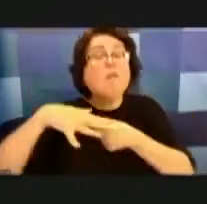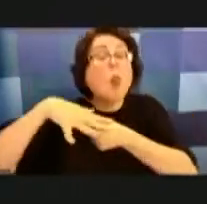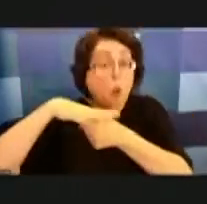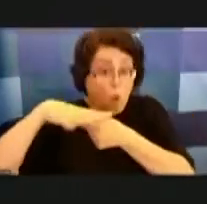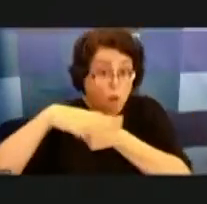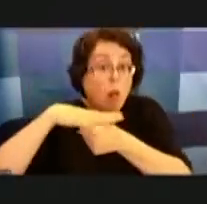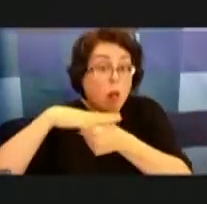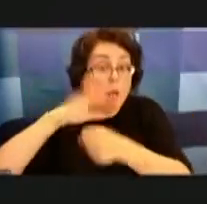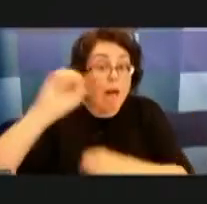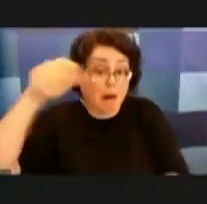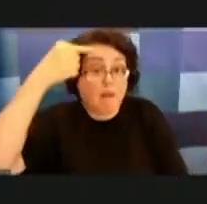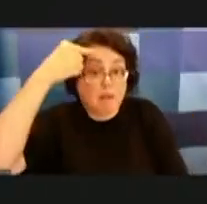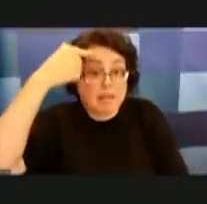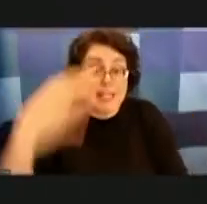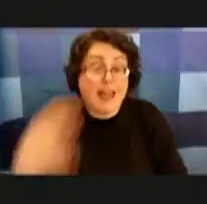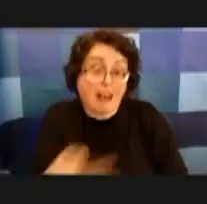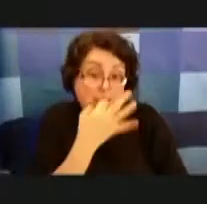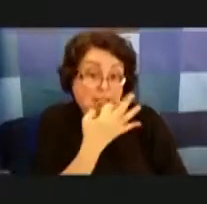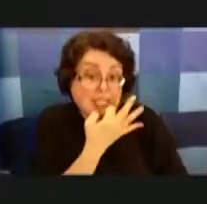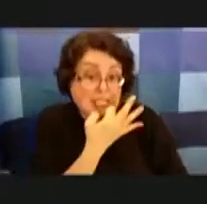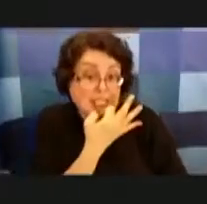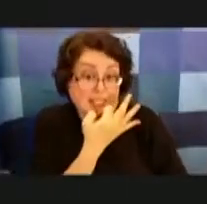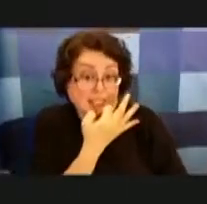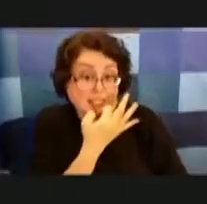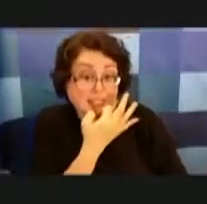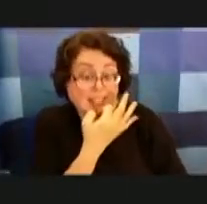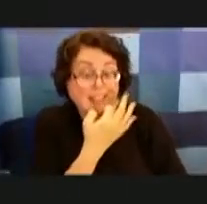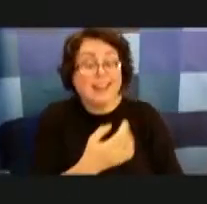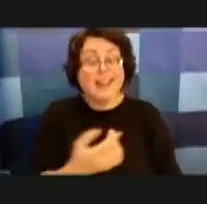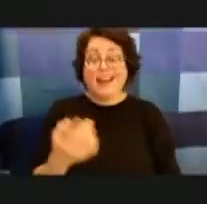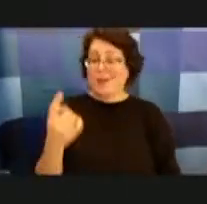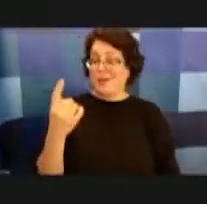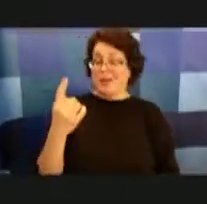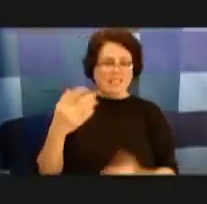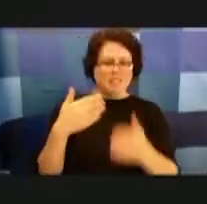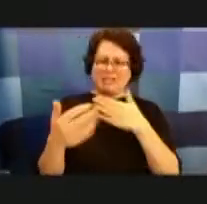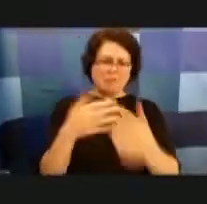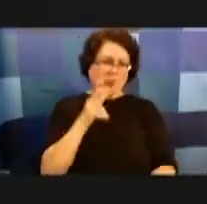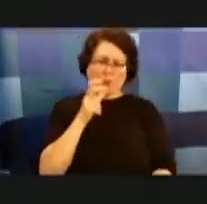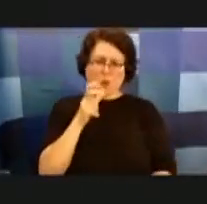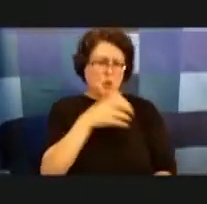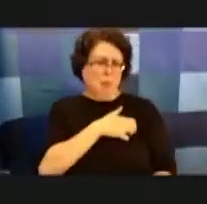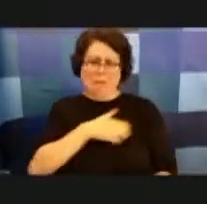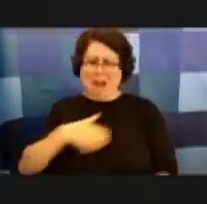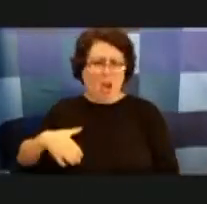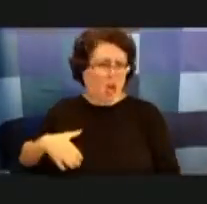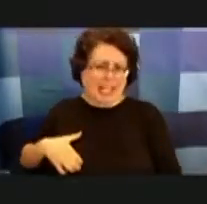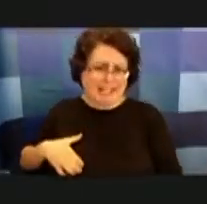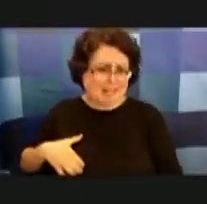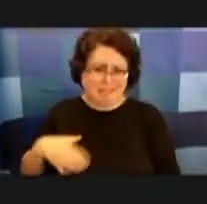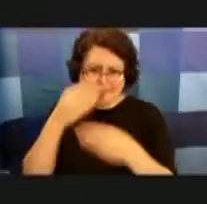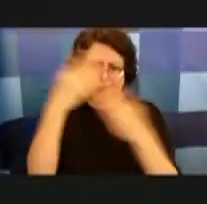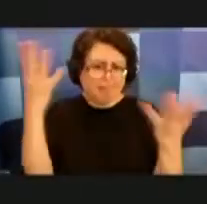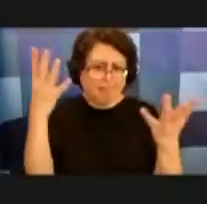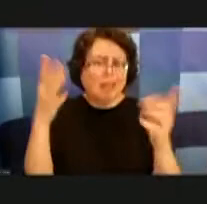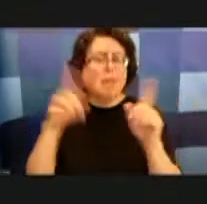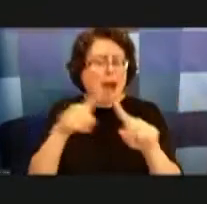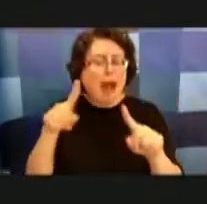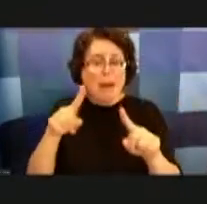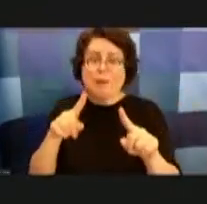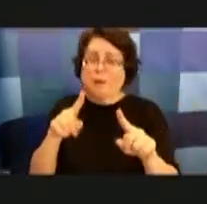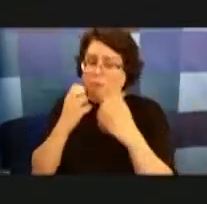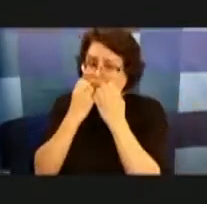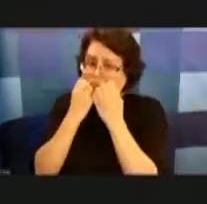and so one of my and i'll say that it doesn't matter who the mayor is but it matters to me very much what i mean by